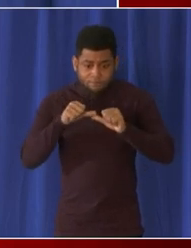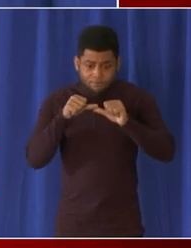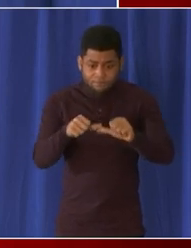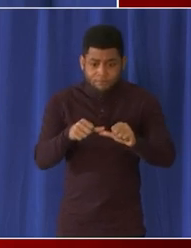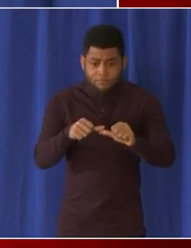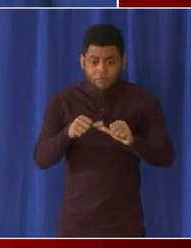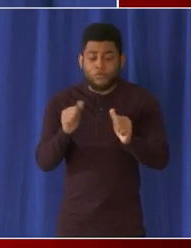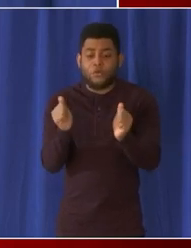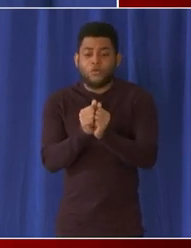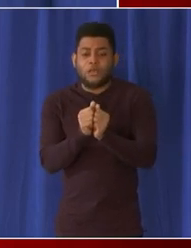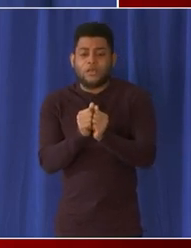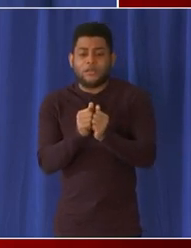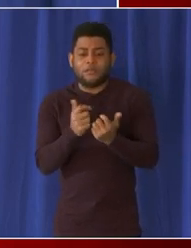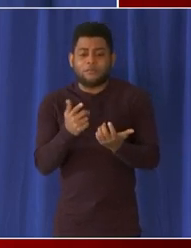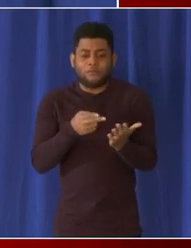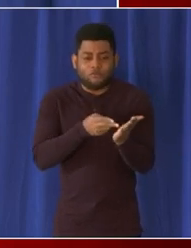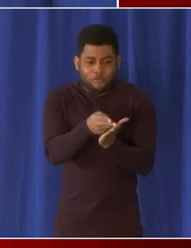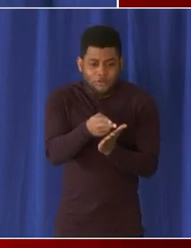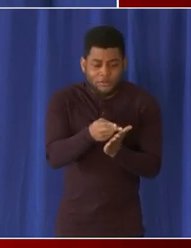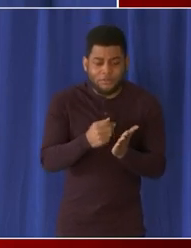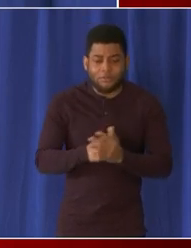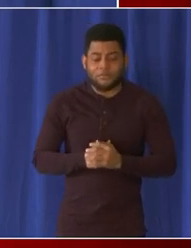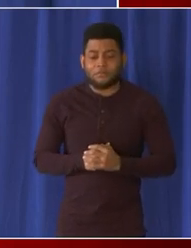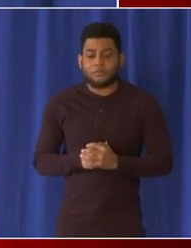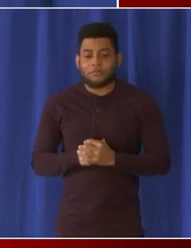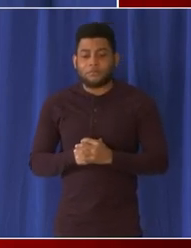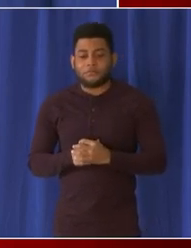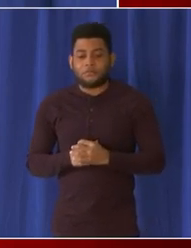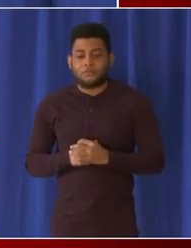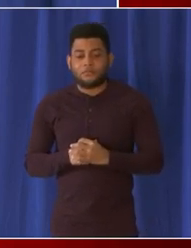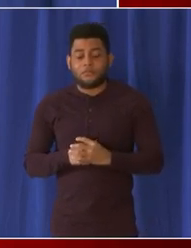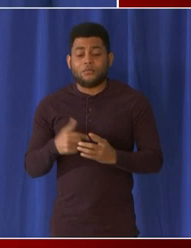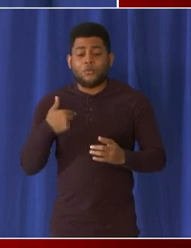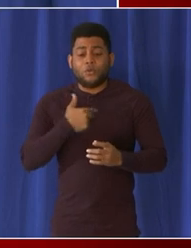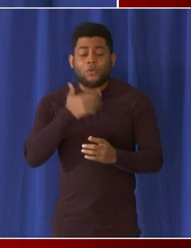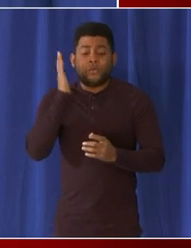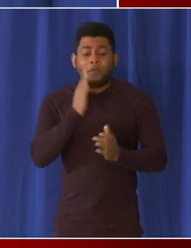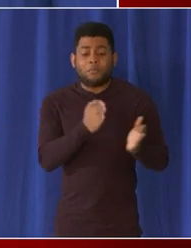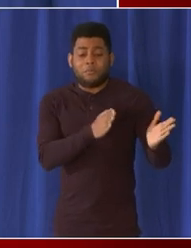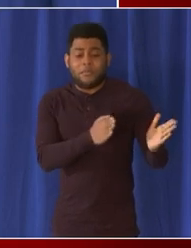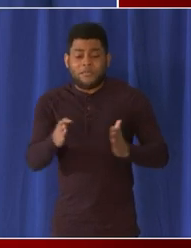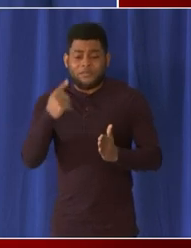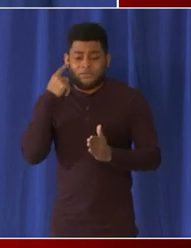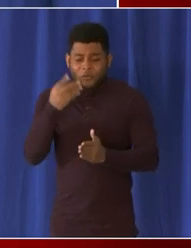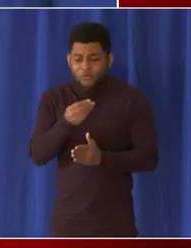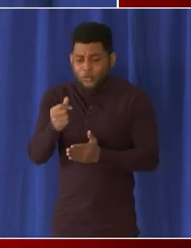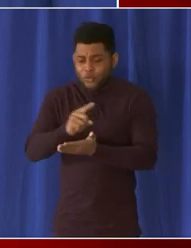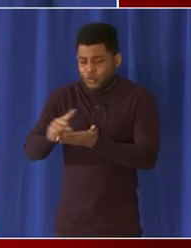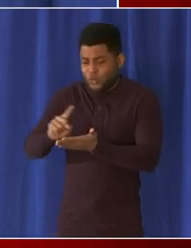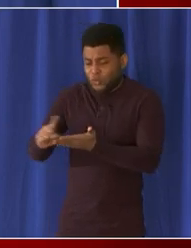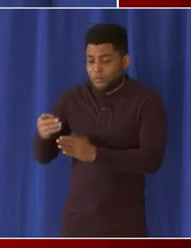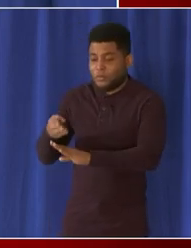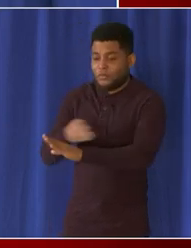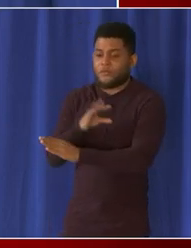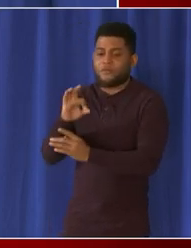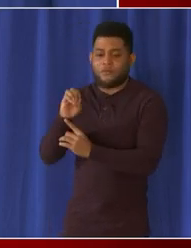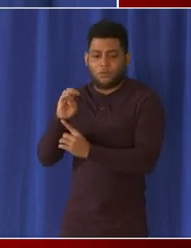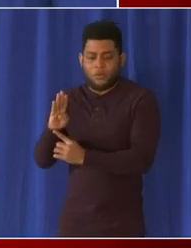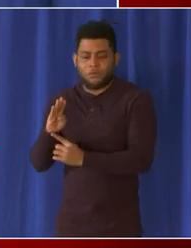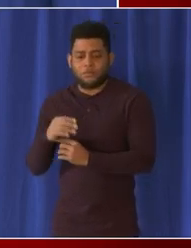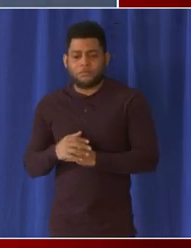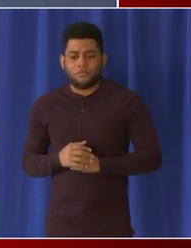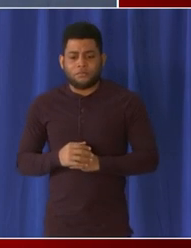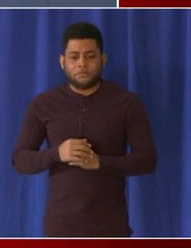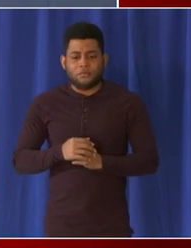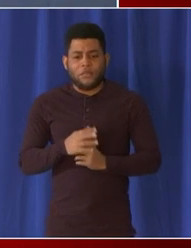i will say within the coming weeks and definitely before february okay if i could just emphasize um about um test